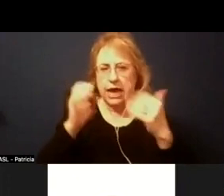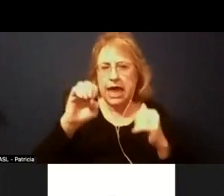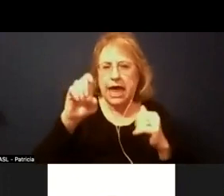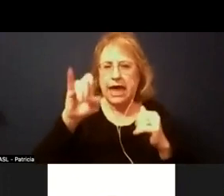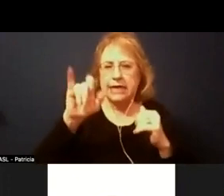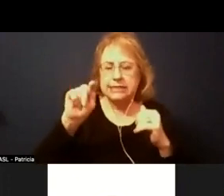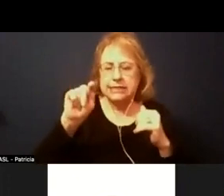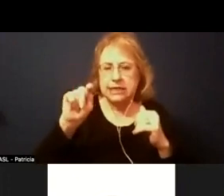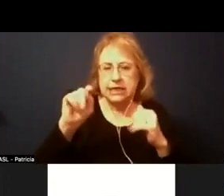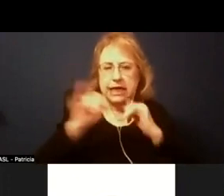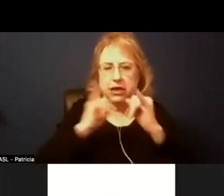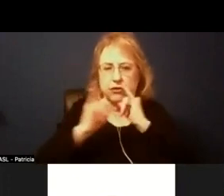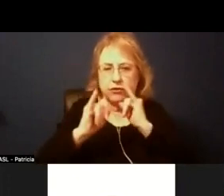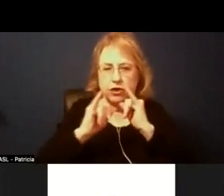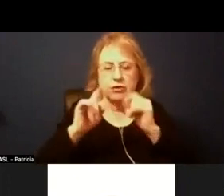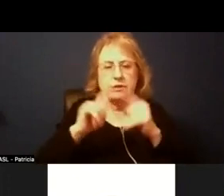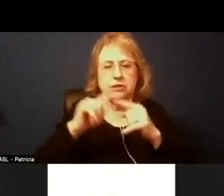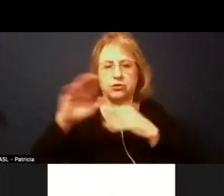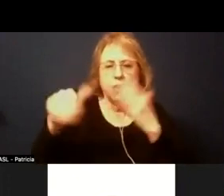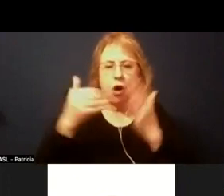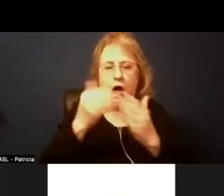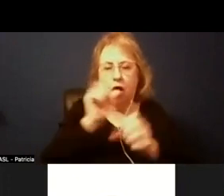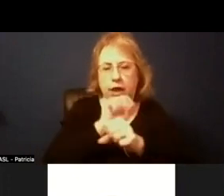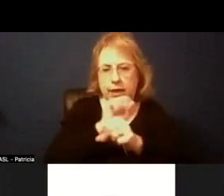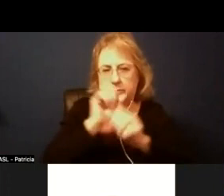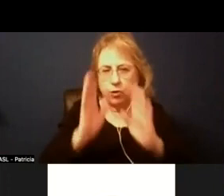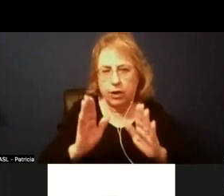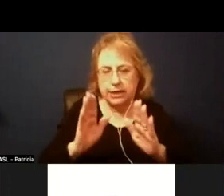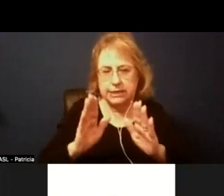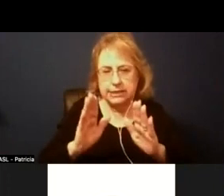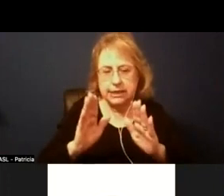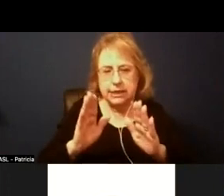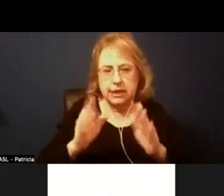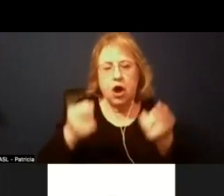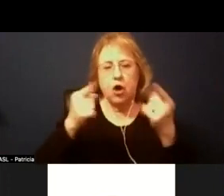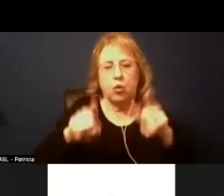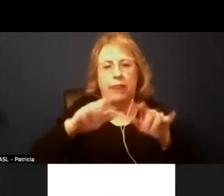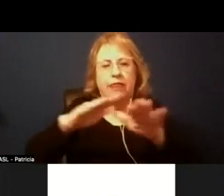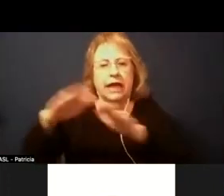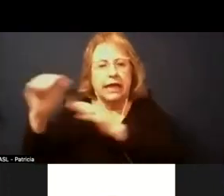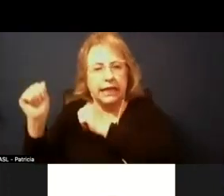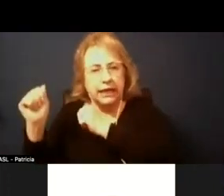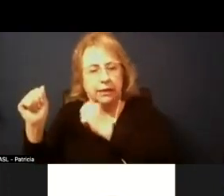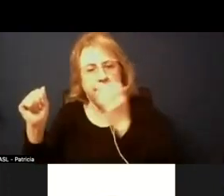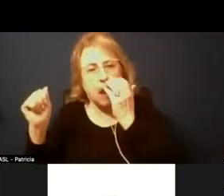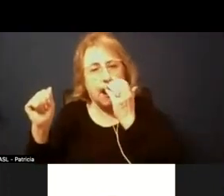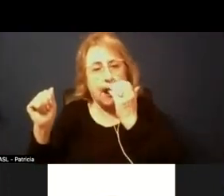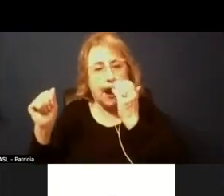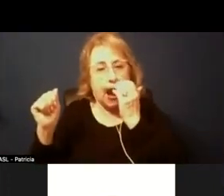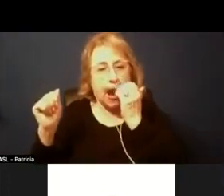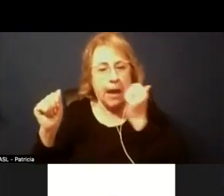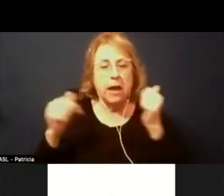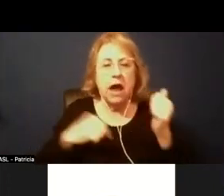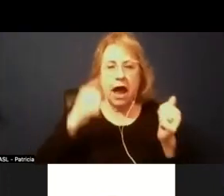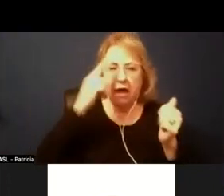that when when they leave and if so um are i'm assuming those are optional i think that's been my